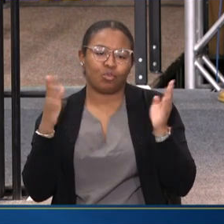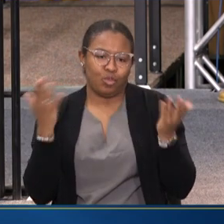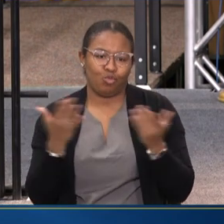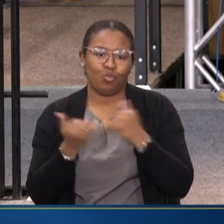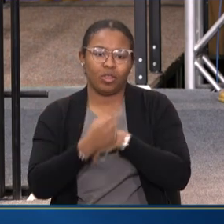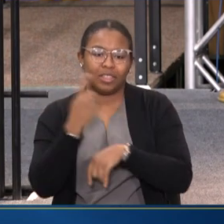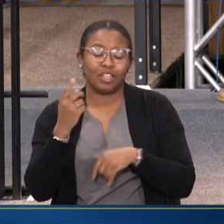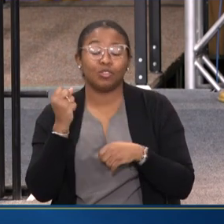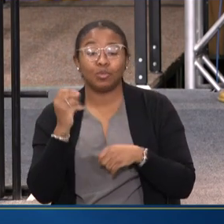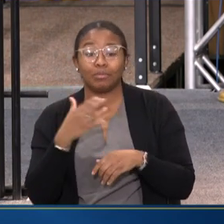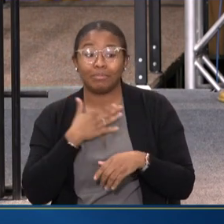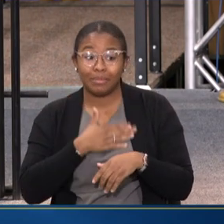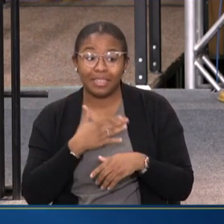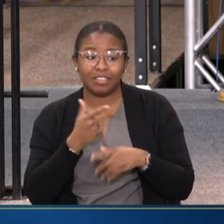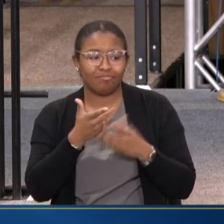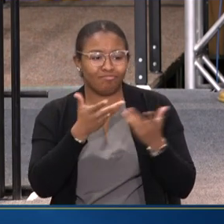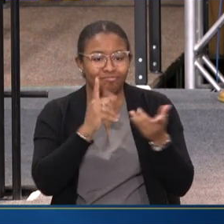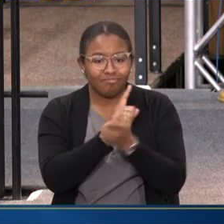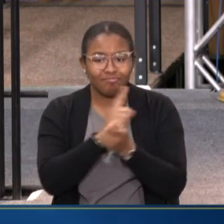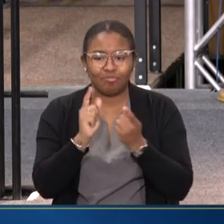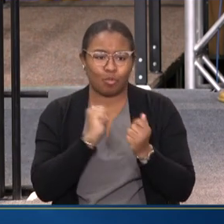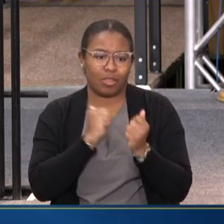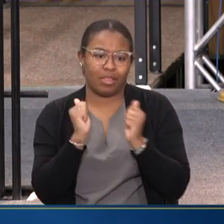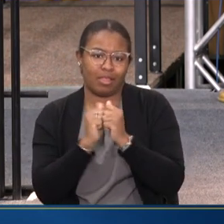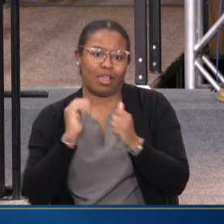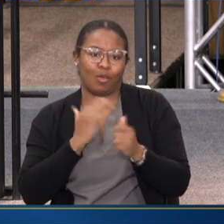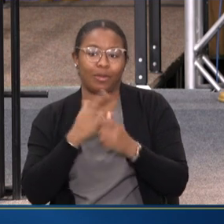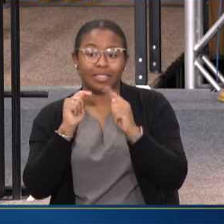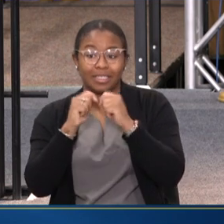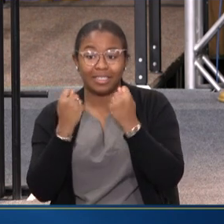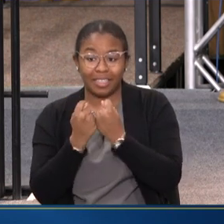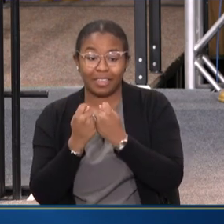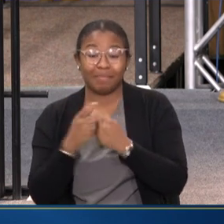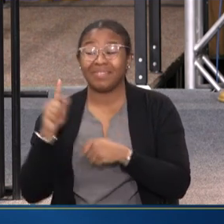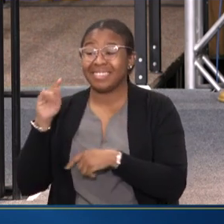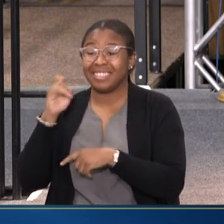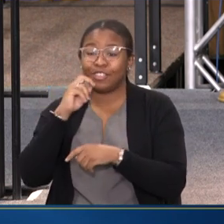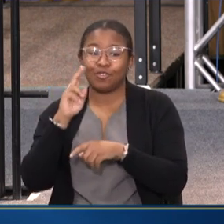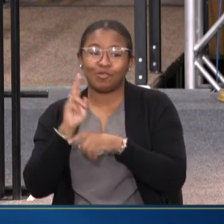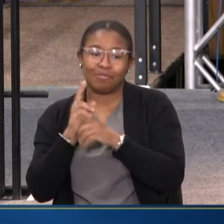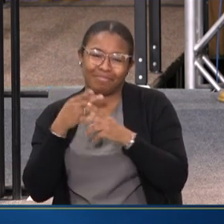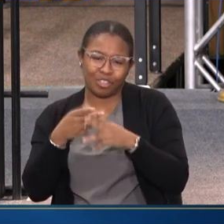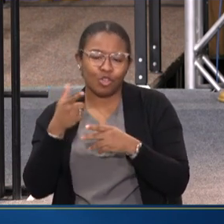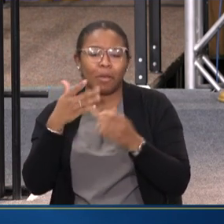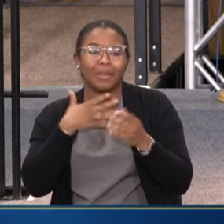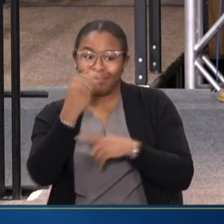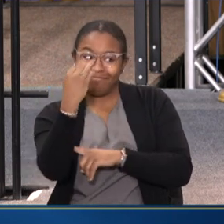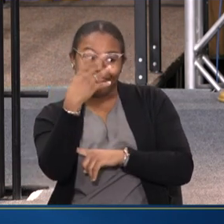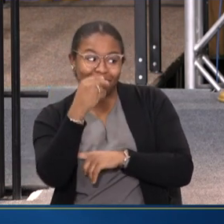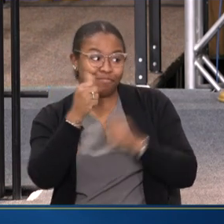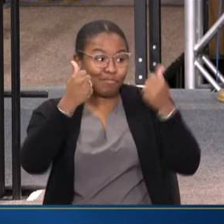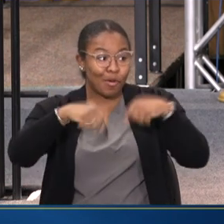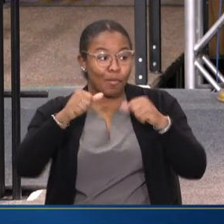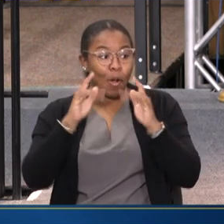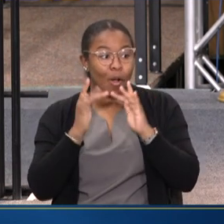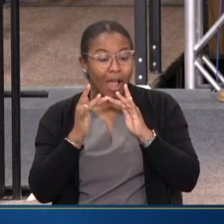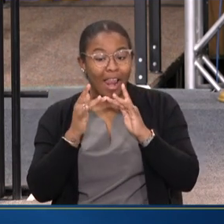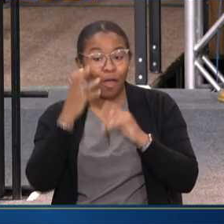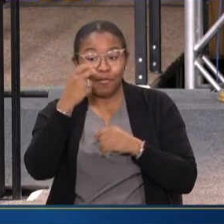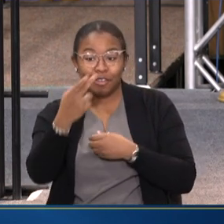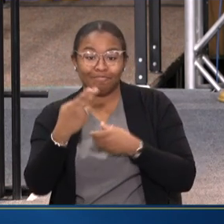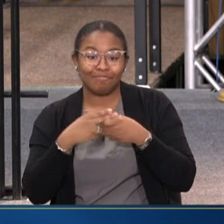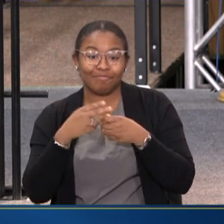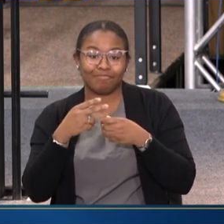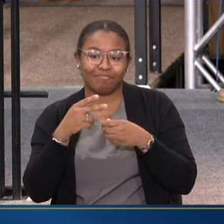So please stay, interact with our team. As Tisa mentioned, use the photo wall. We hope that you will join us on social